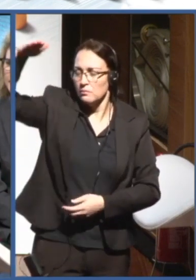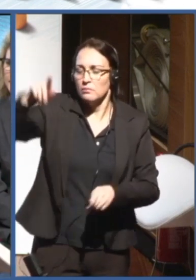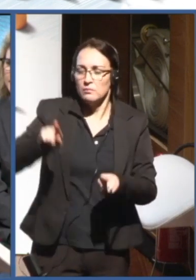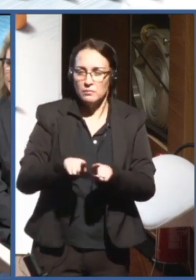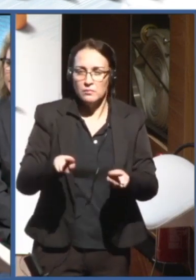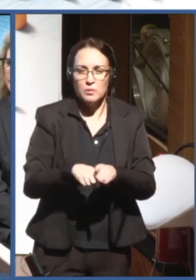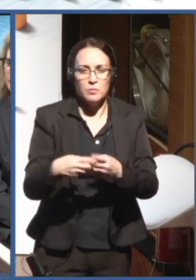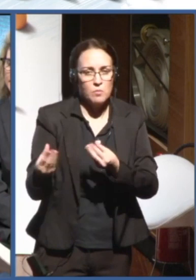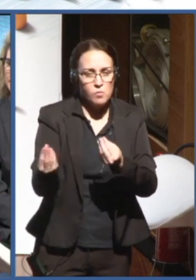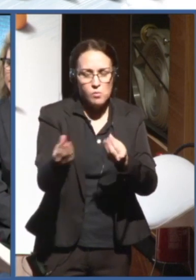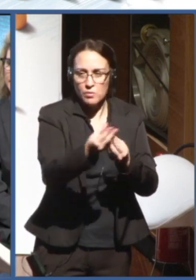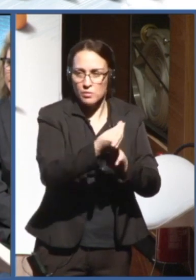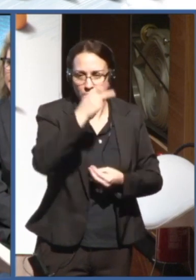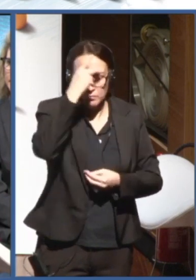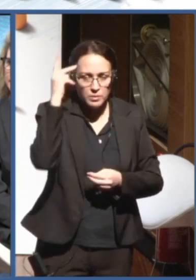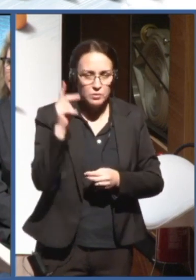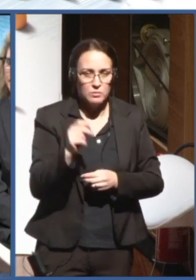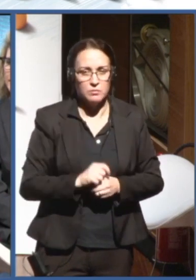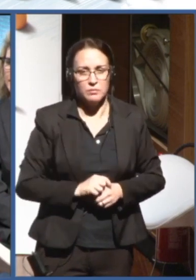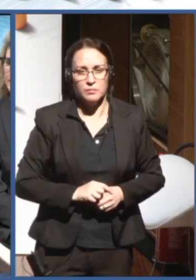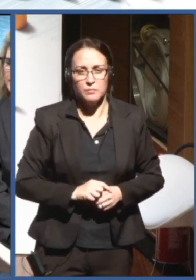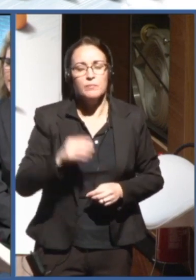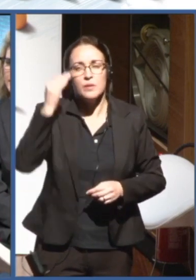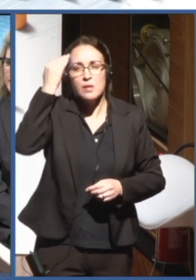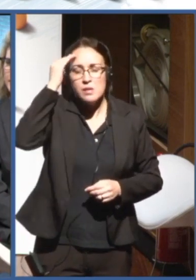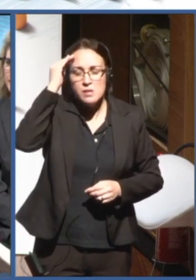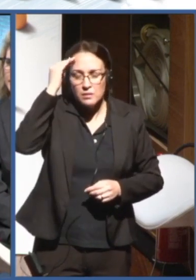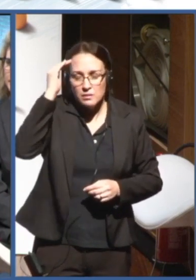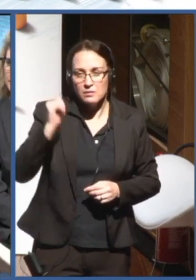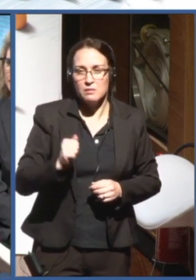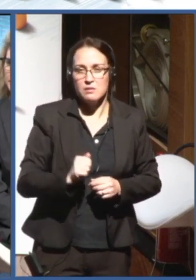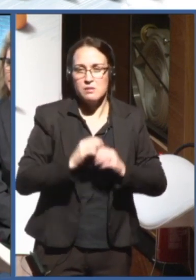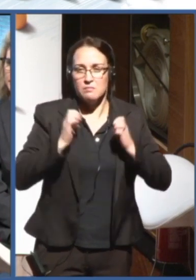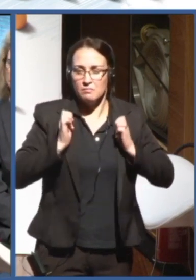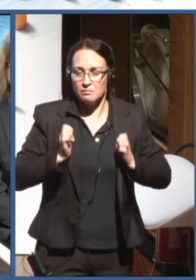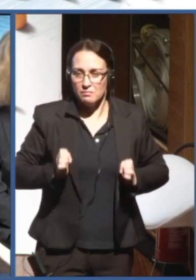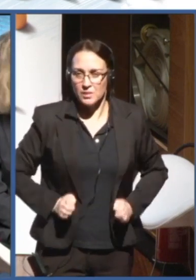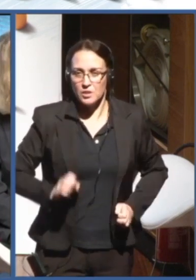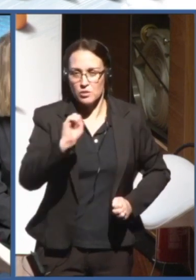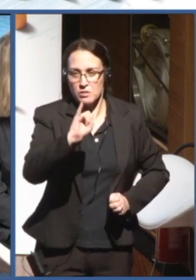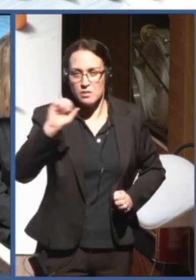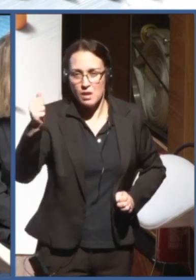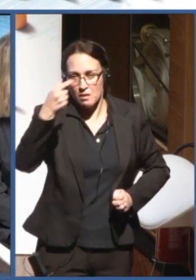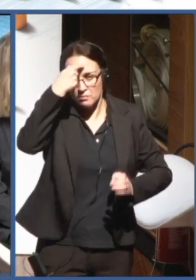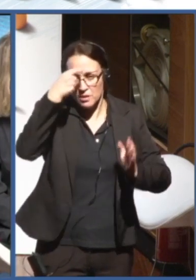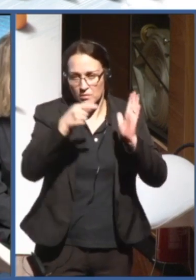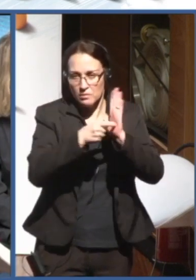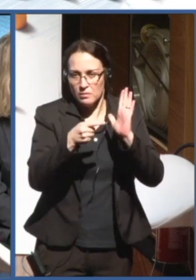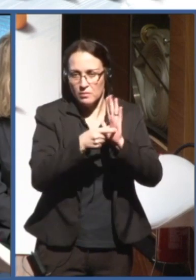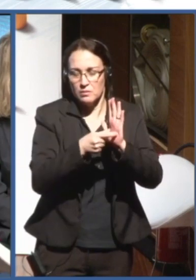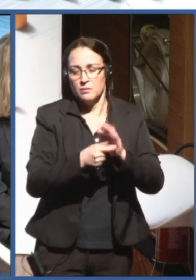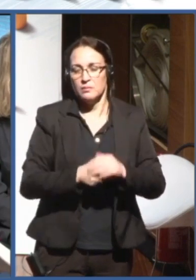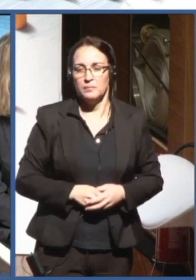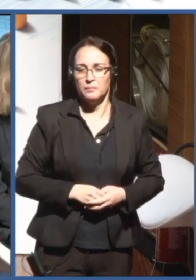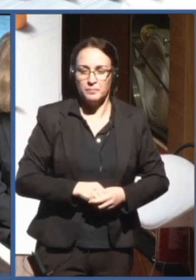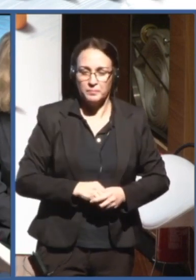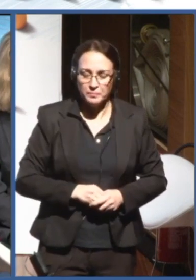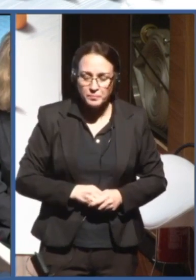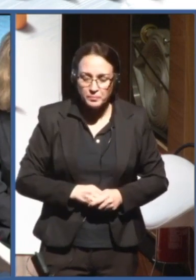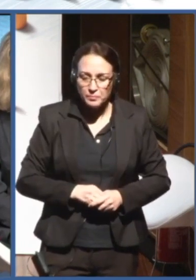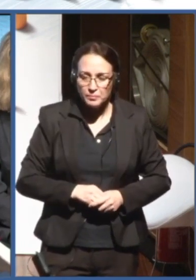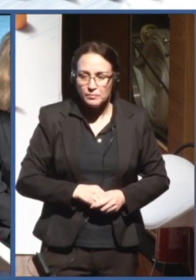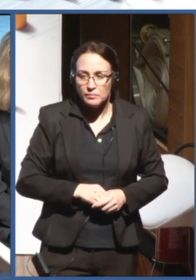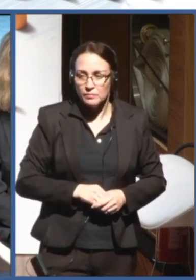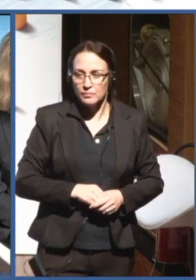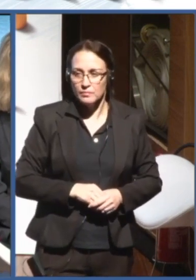artificial intelligence and the ethics of artificial intelligence. Last but not least, Sofia. Jaramillo, this is exactly